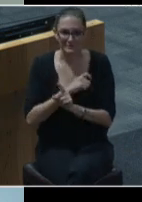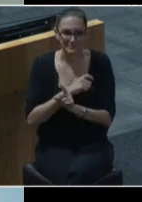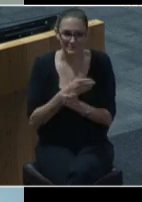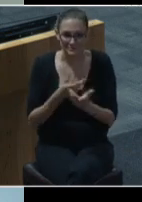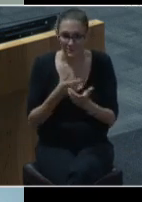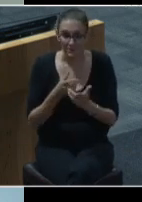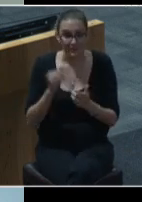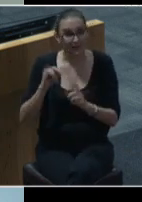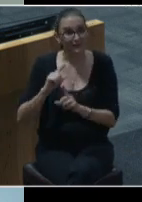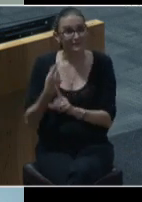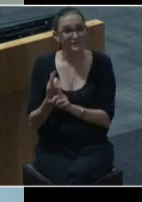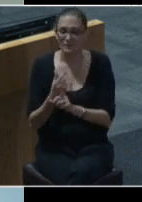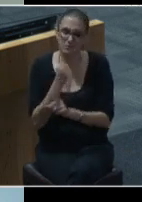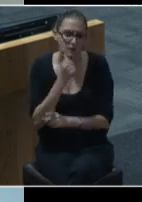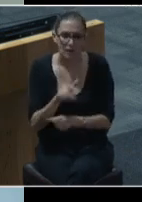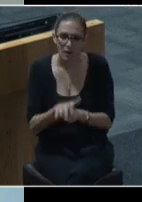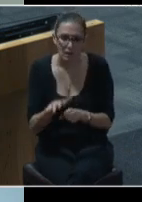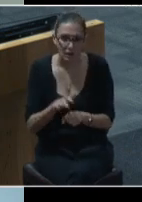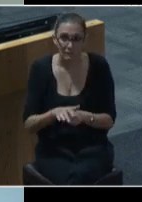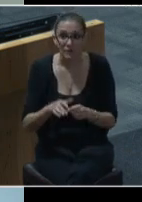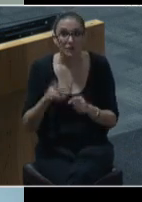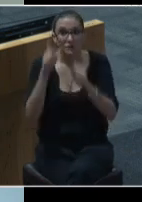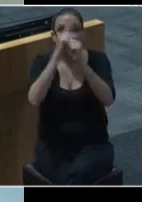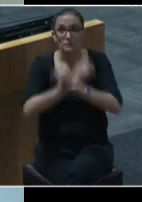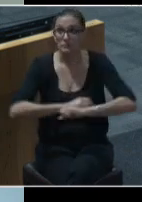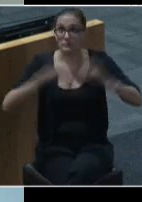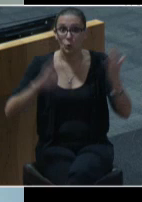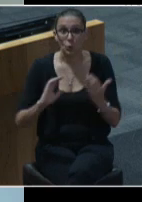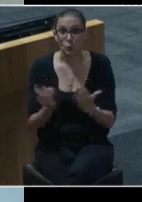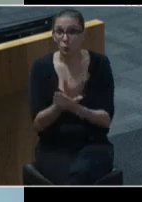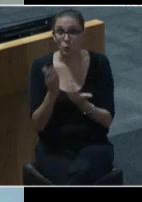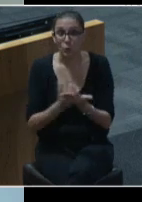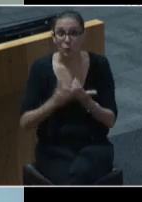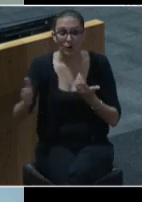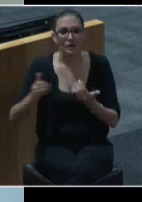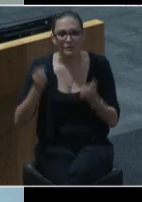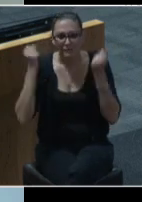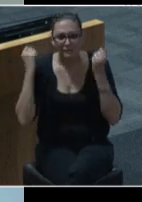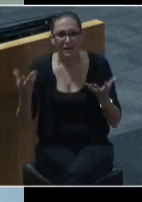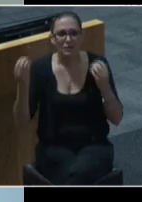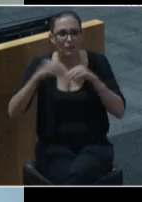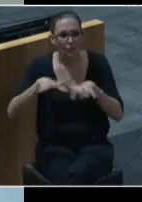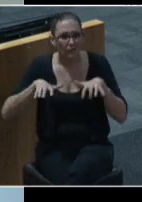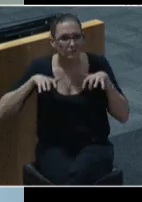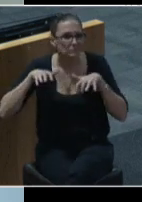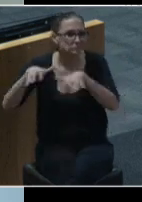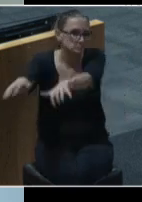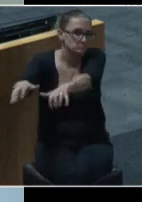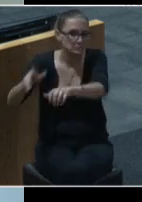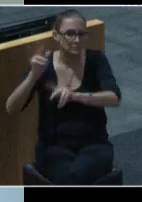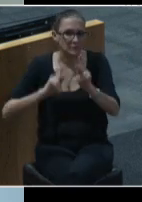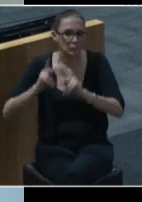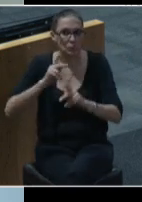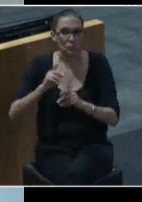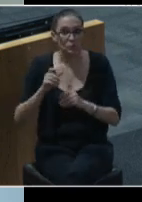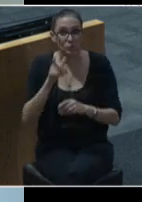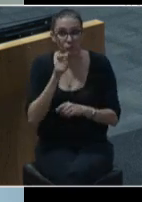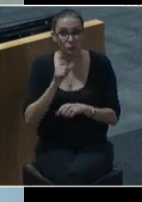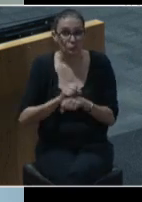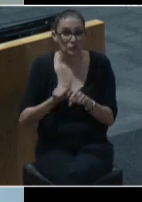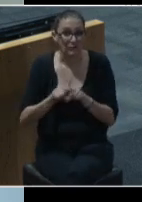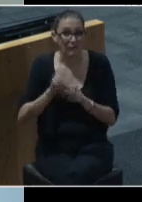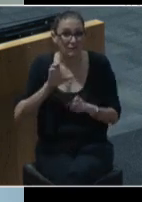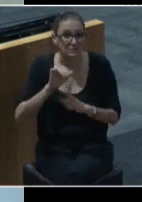reimagining our public safety system will also benefit the many sworn and civilian staff that make up our current police department. As the city